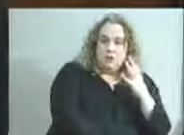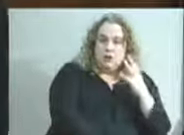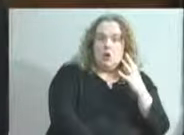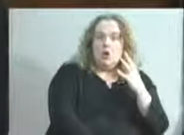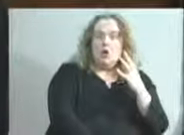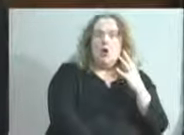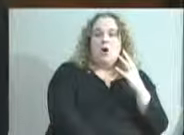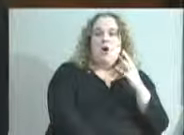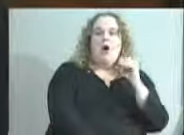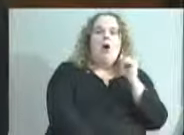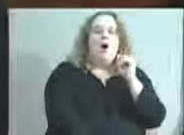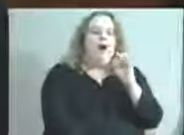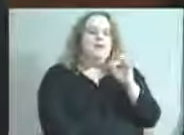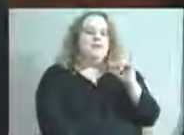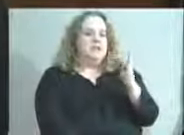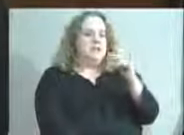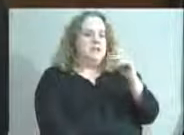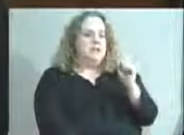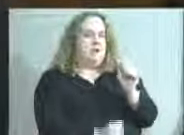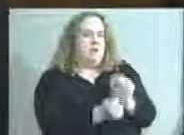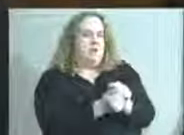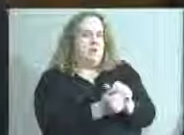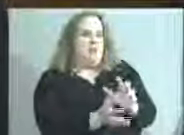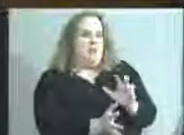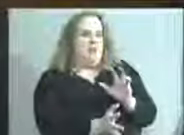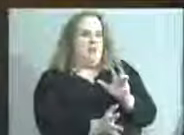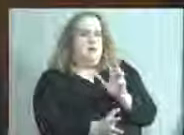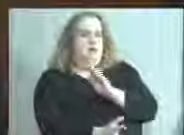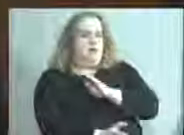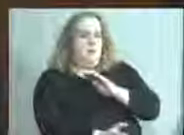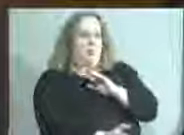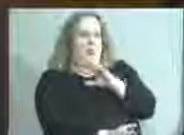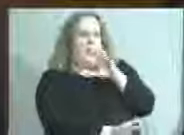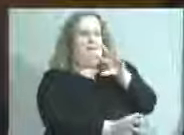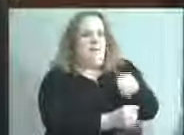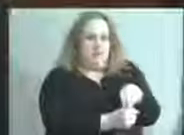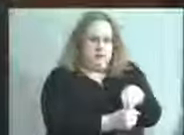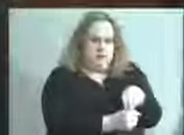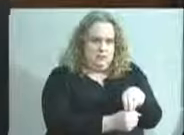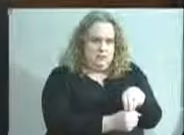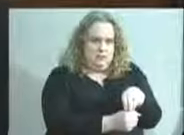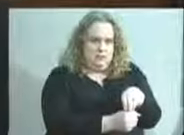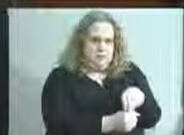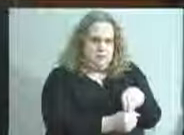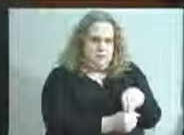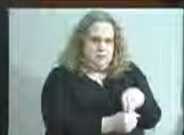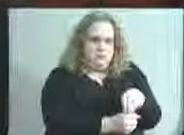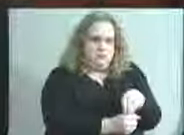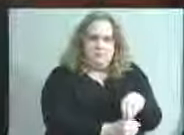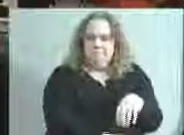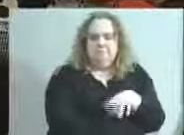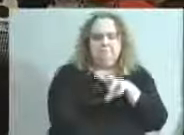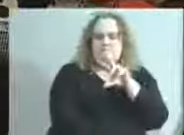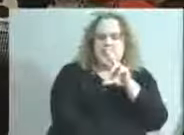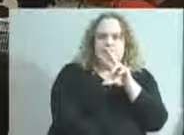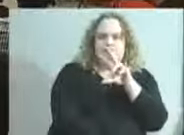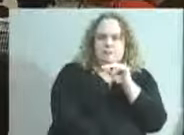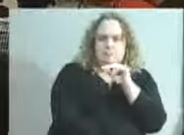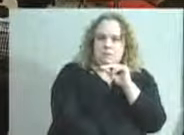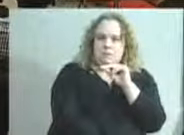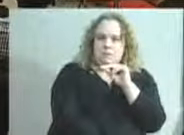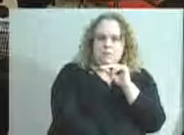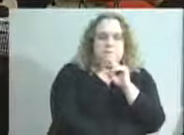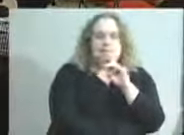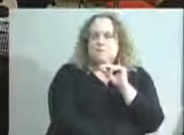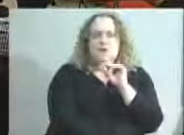involving the board here or our successors? Absolutely not. Okay. So,